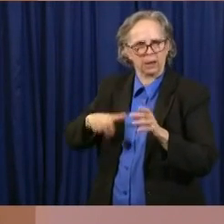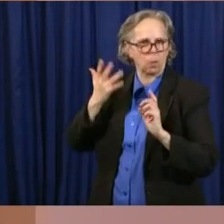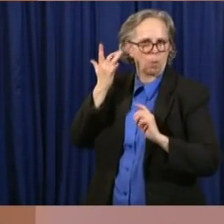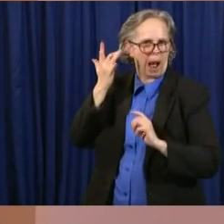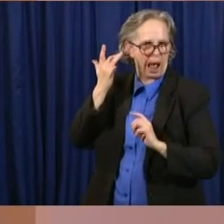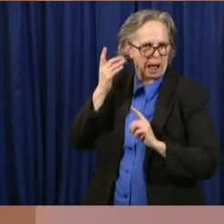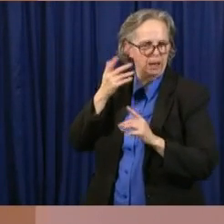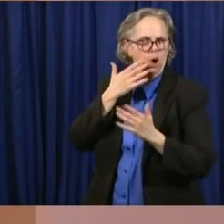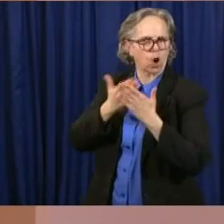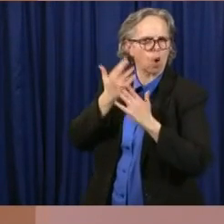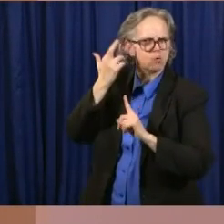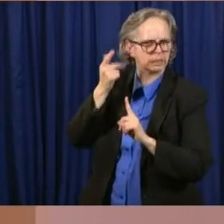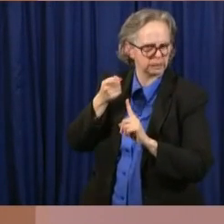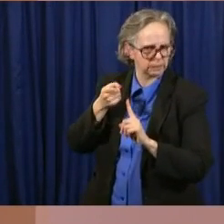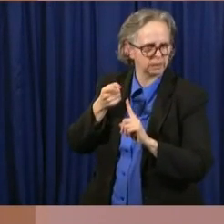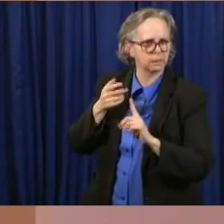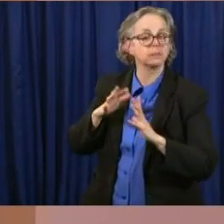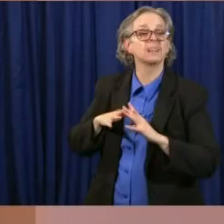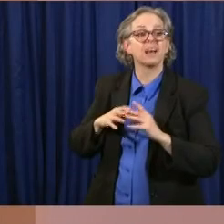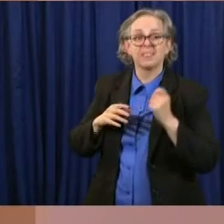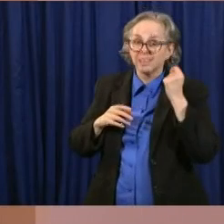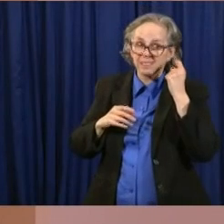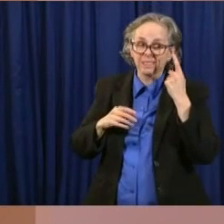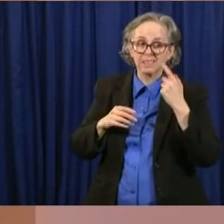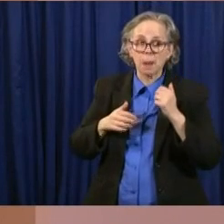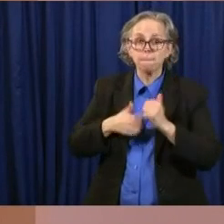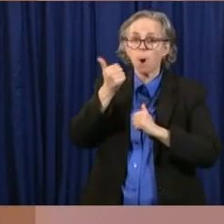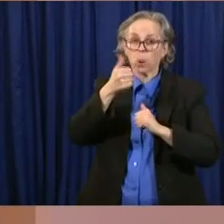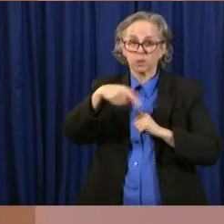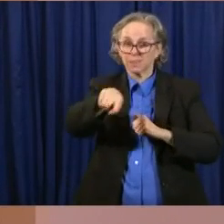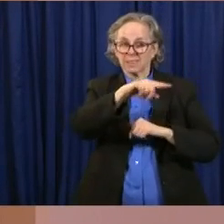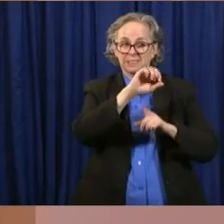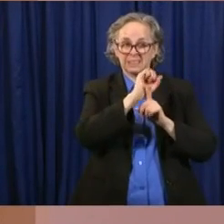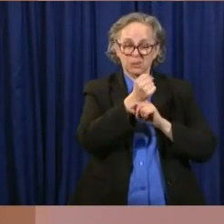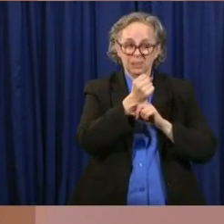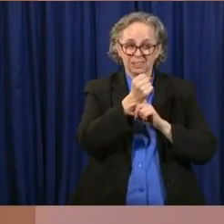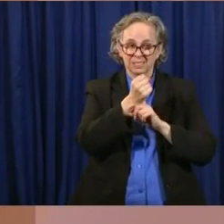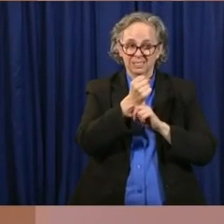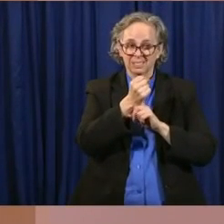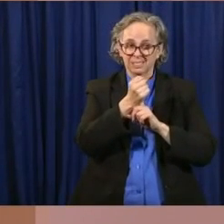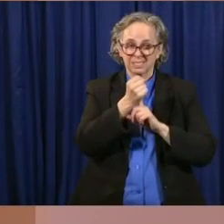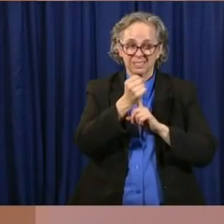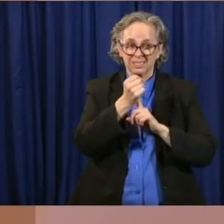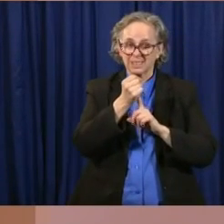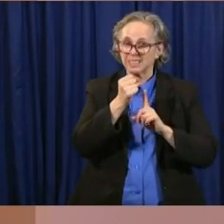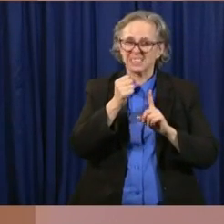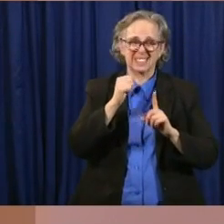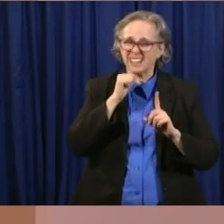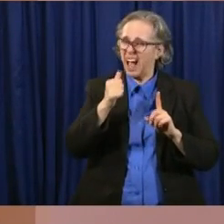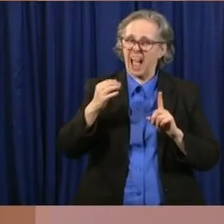in most circumstances, you would be rendered ineligible if you refuse to return to work.